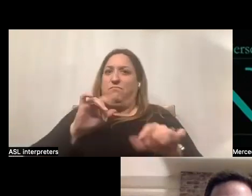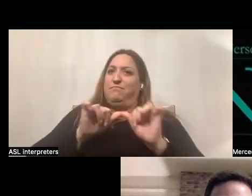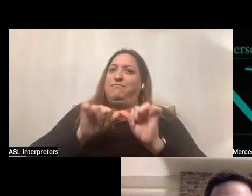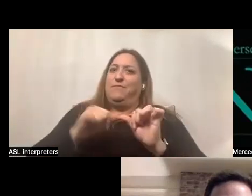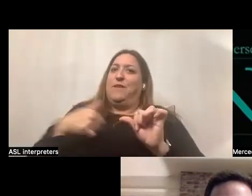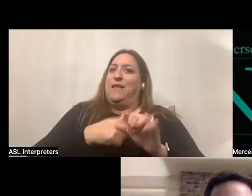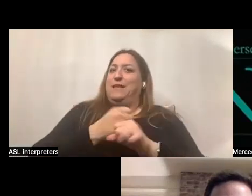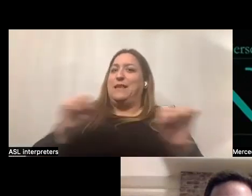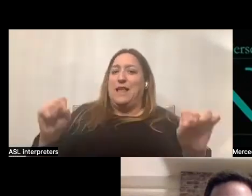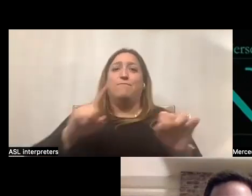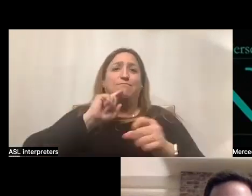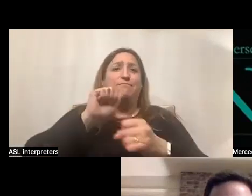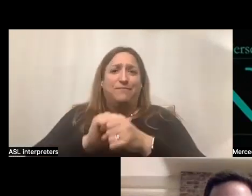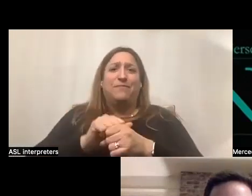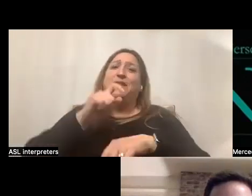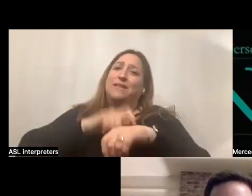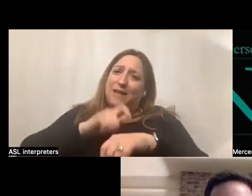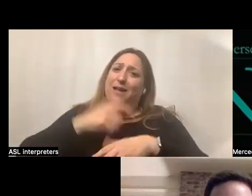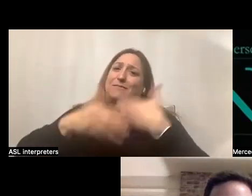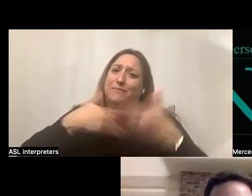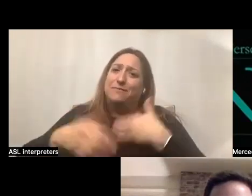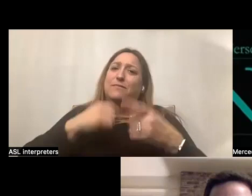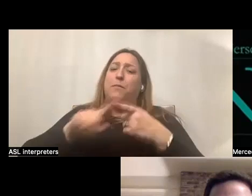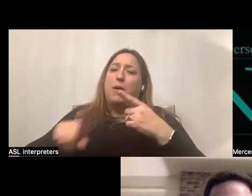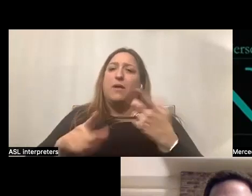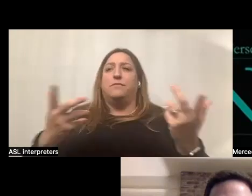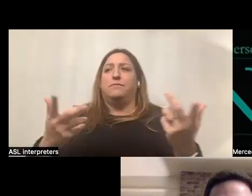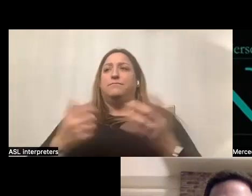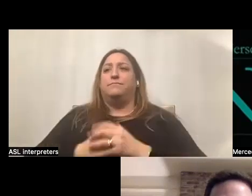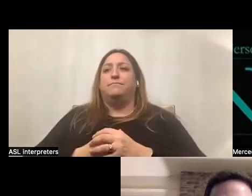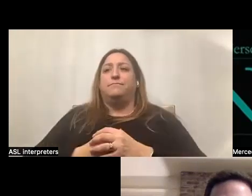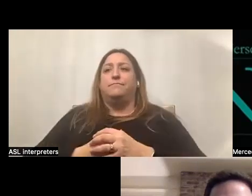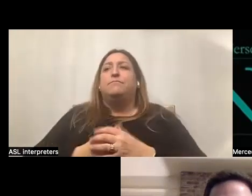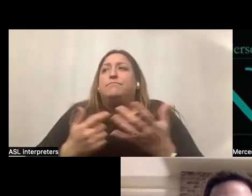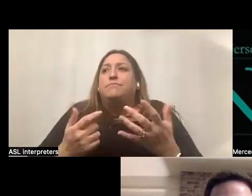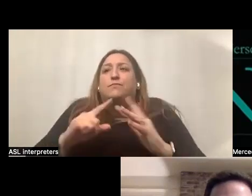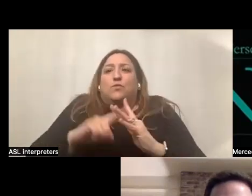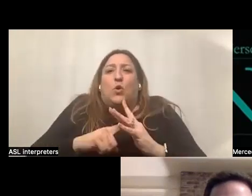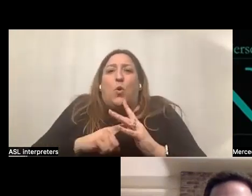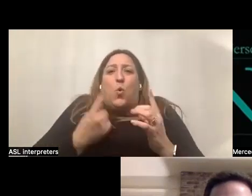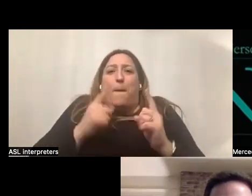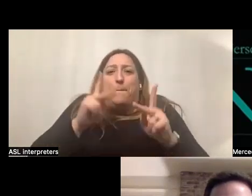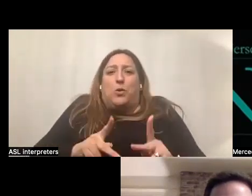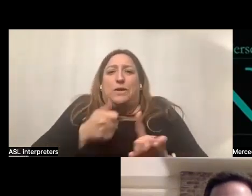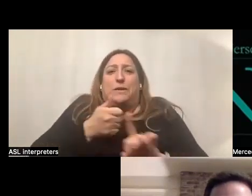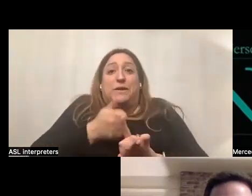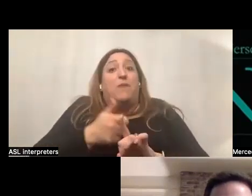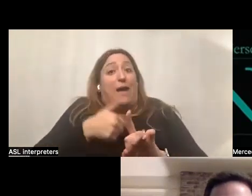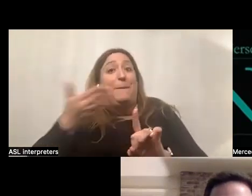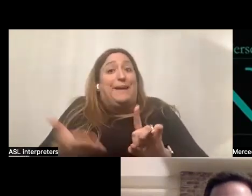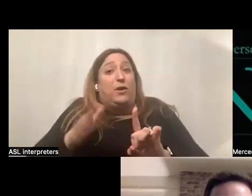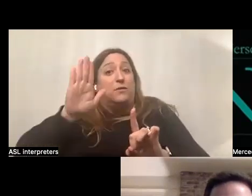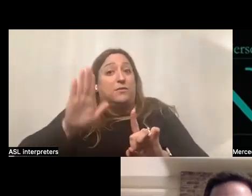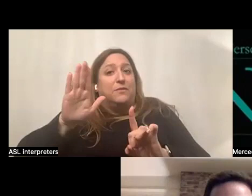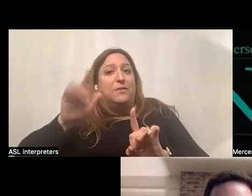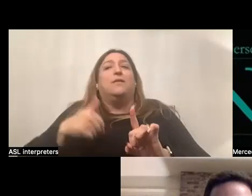So absolutely. It takes time, but just having, you know, even starting with one person who's like, yeah, I'm here. Things can build